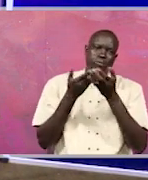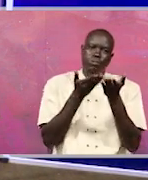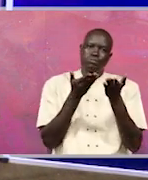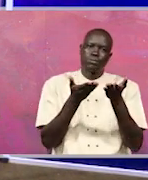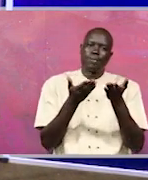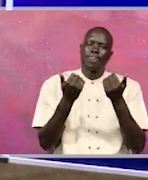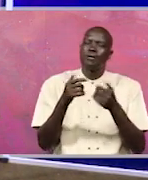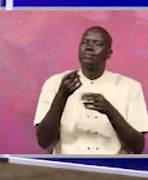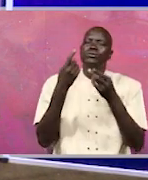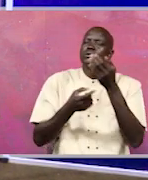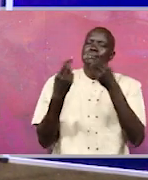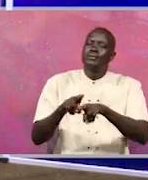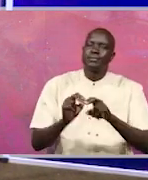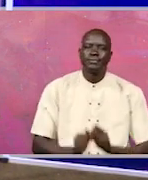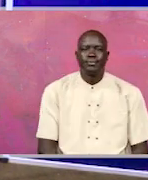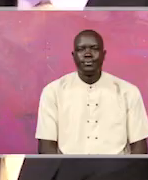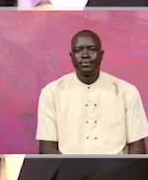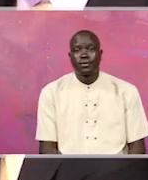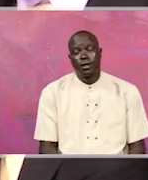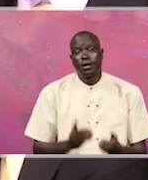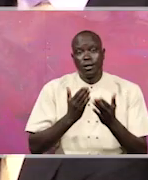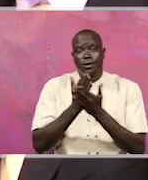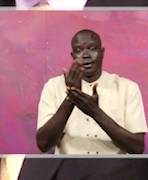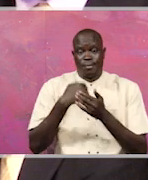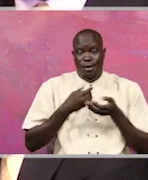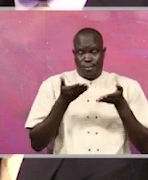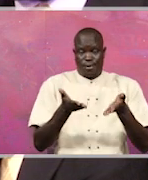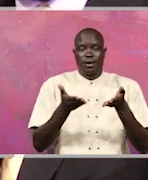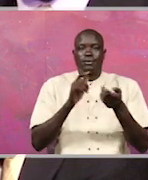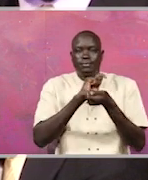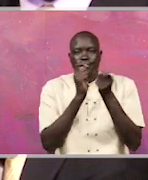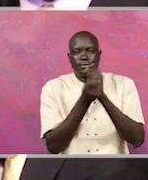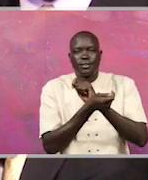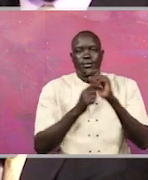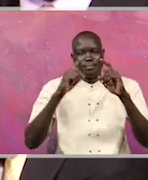big weeds. What happens? Indeed, I am here to correct that perception.